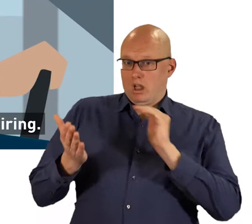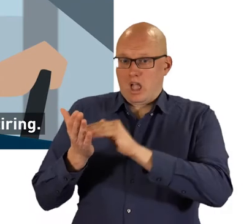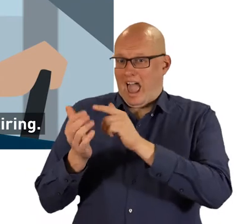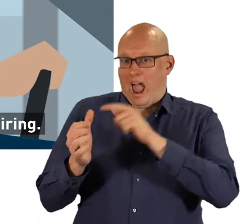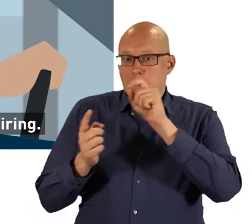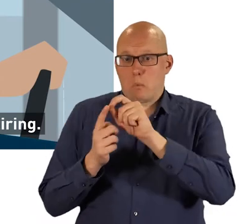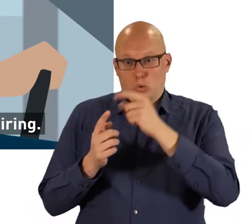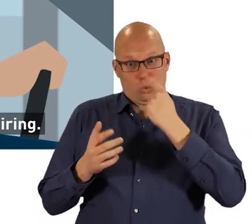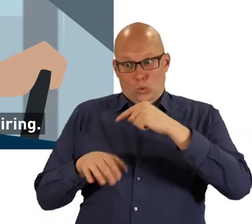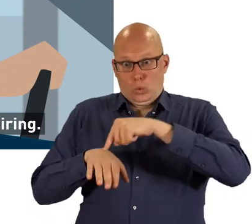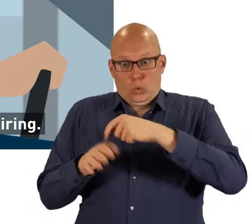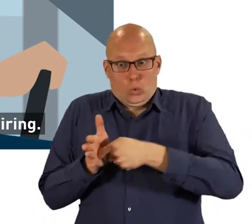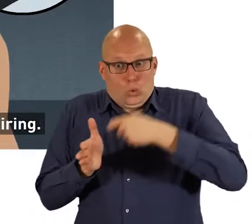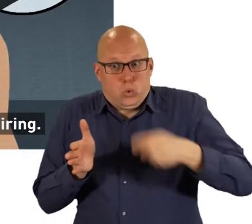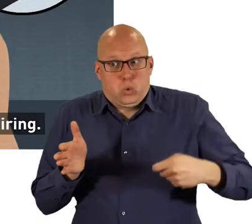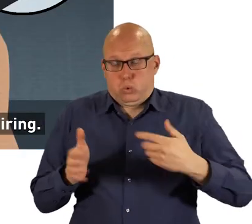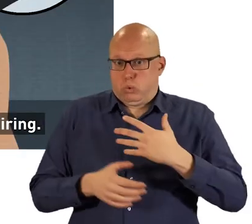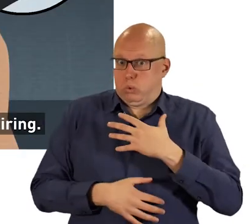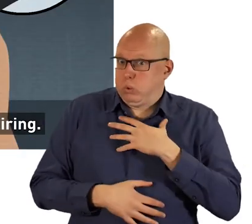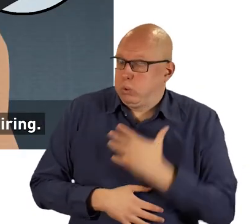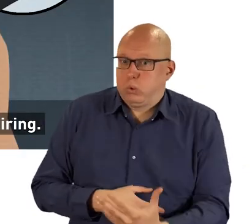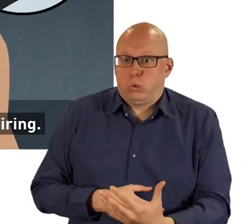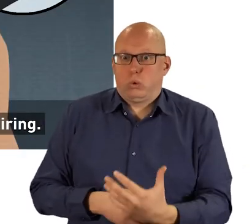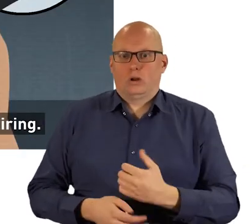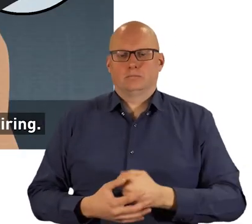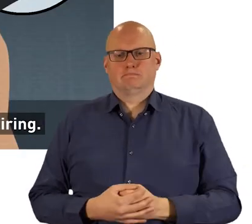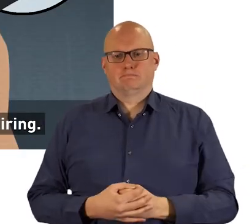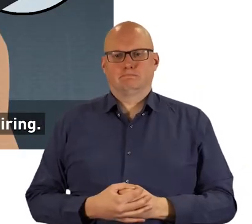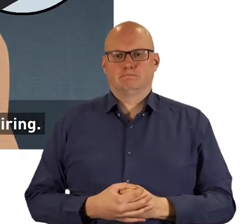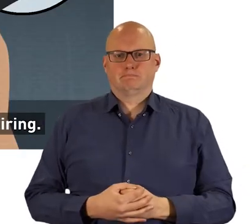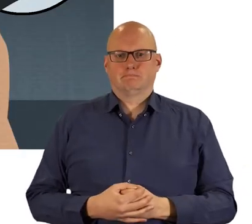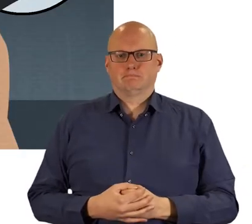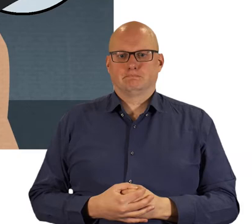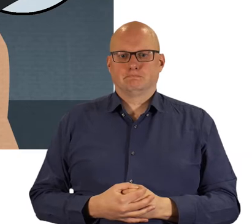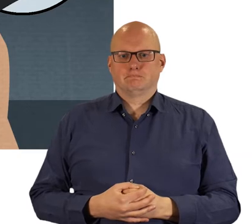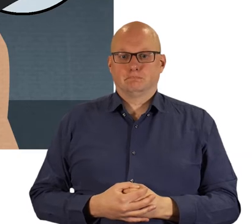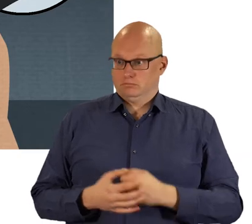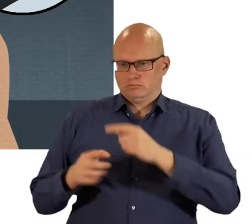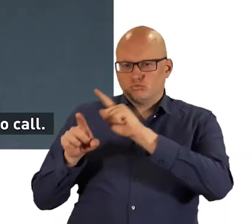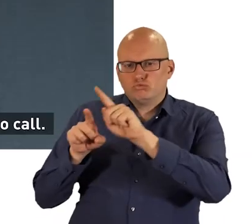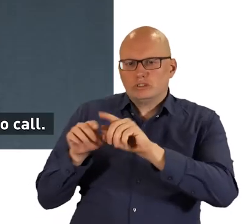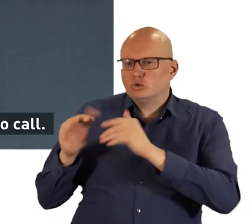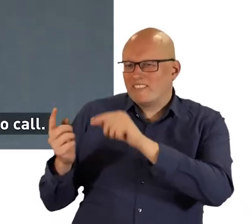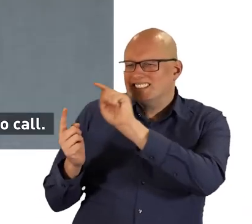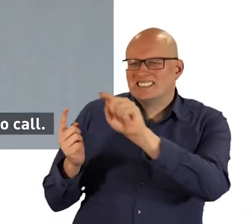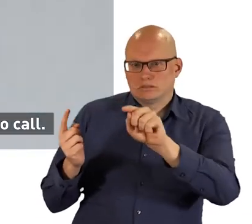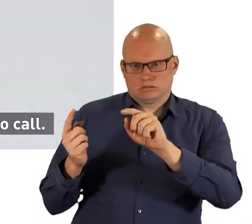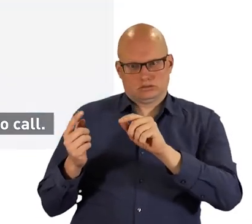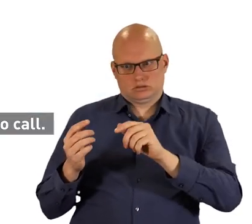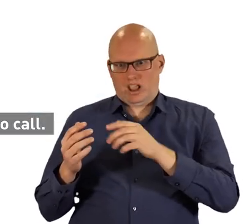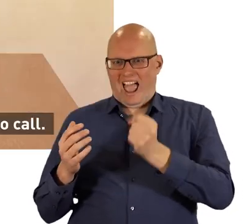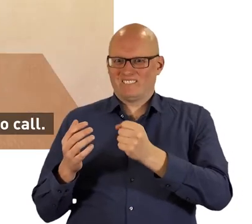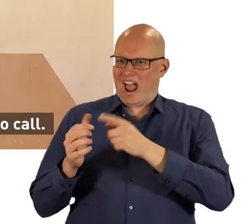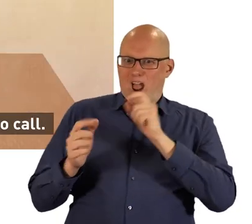getting to an appointment can often be time-consuming and tiring but many services